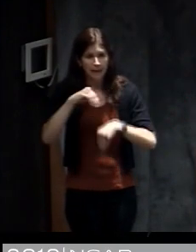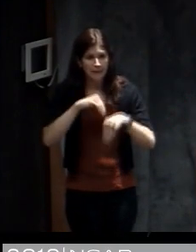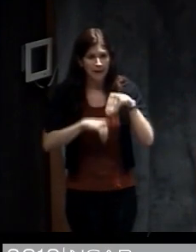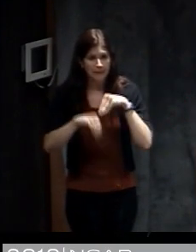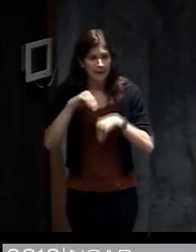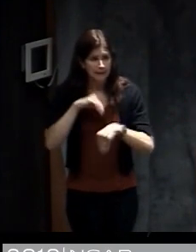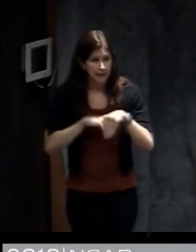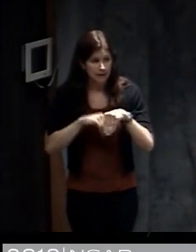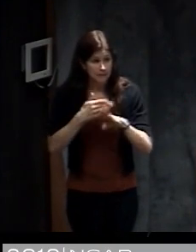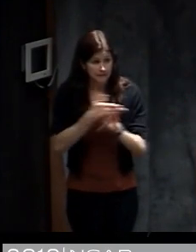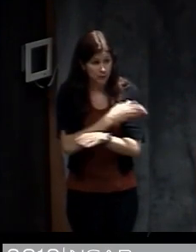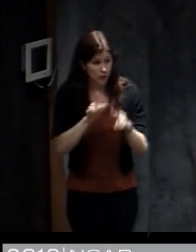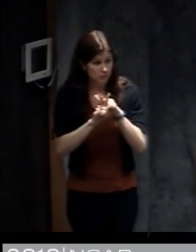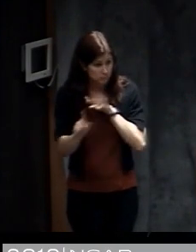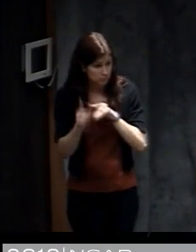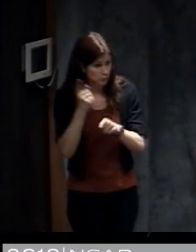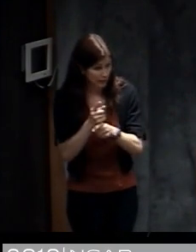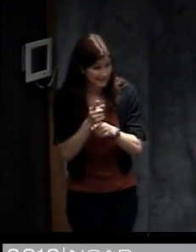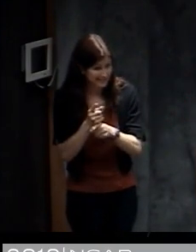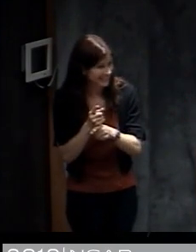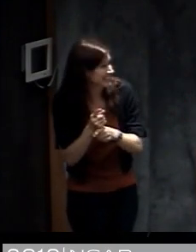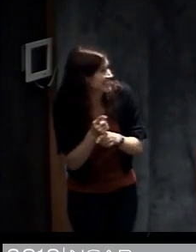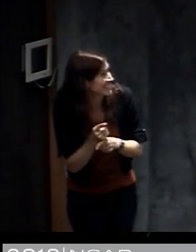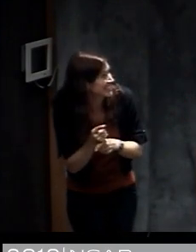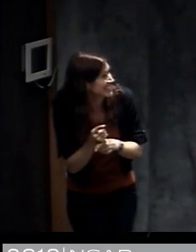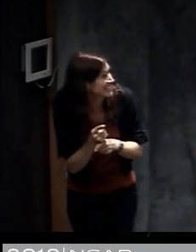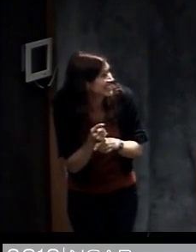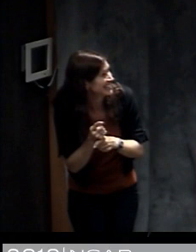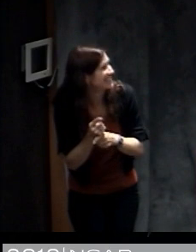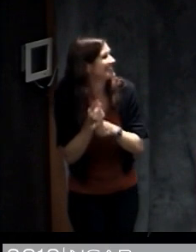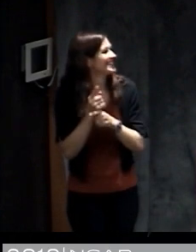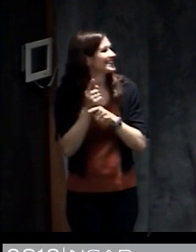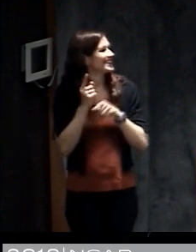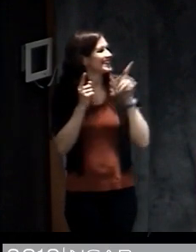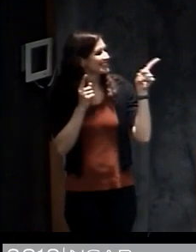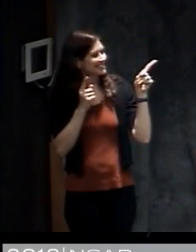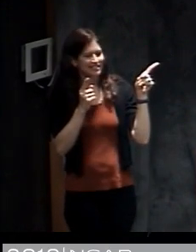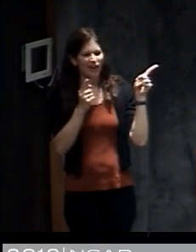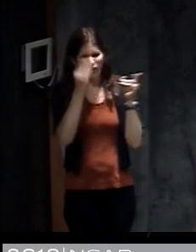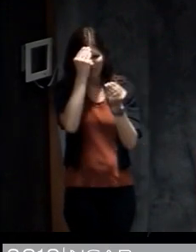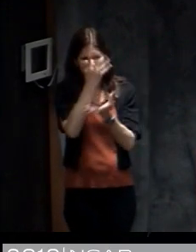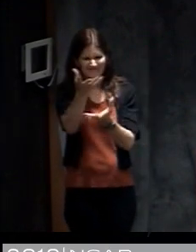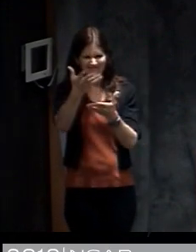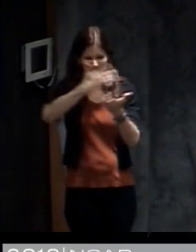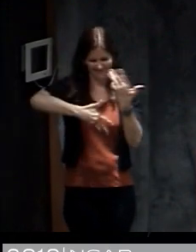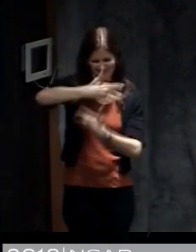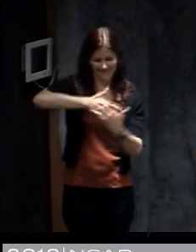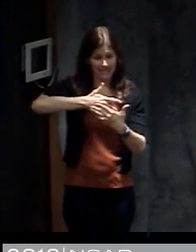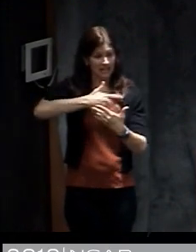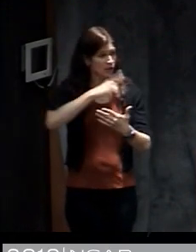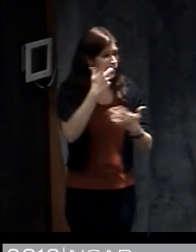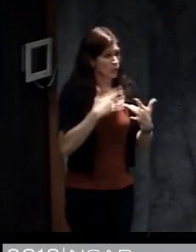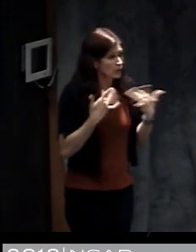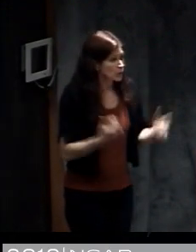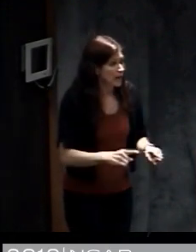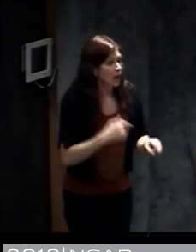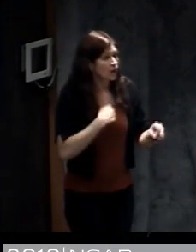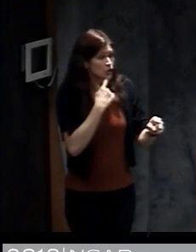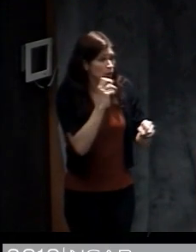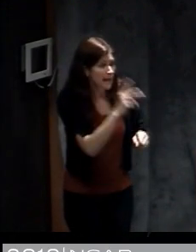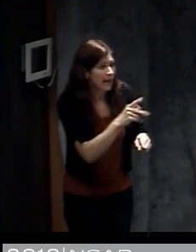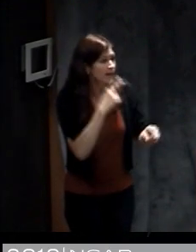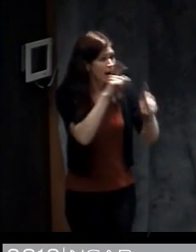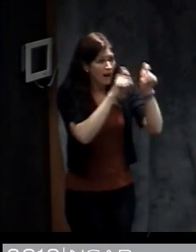your things ready. A lot of people are exchanging information with each other. So they're asking each other what's happening there where they are